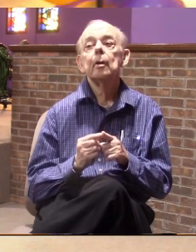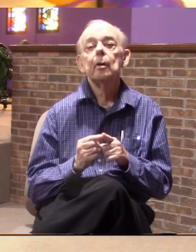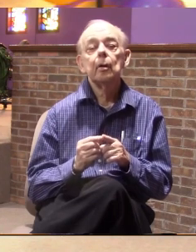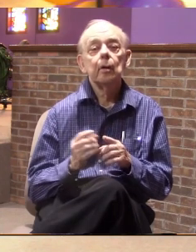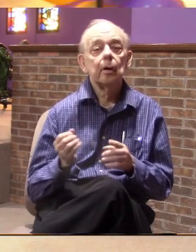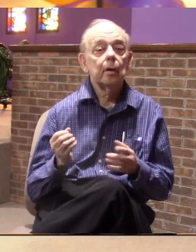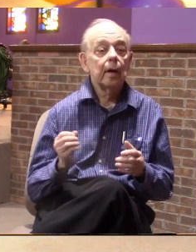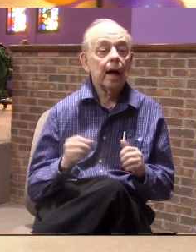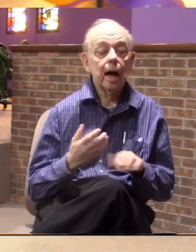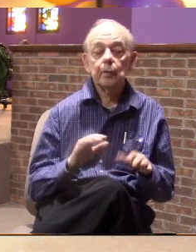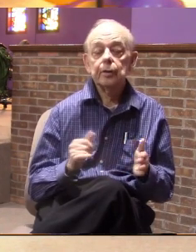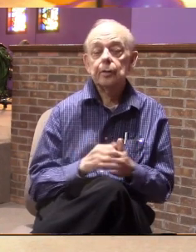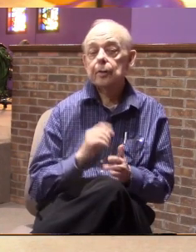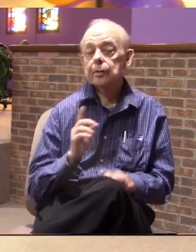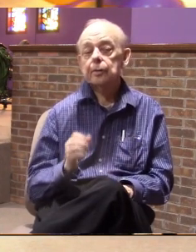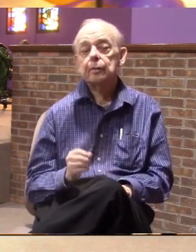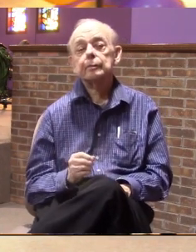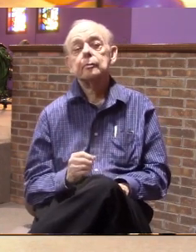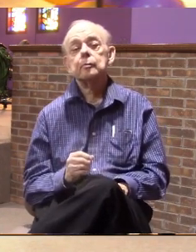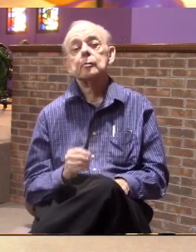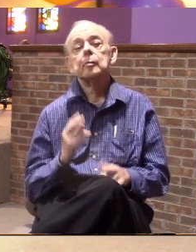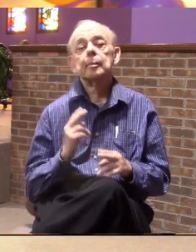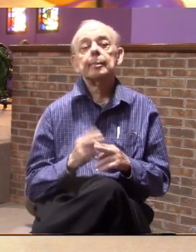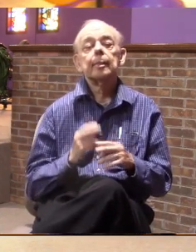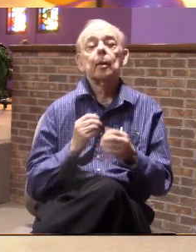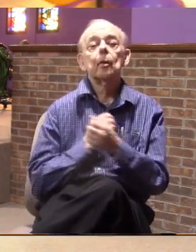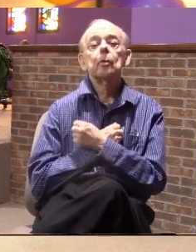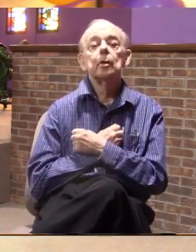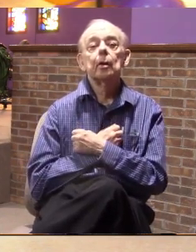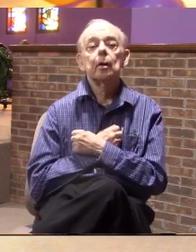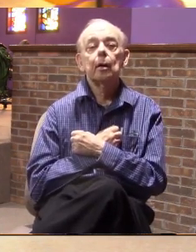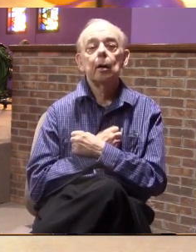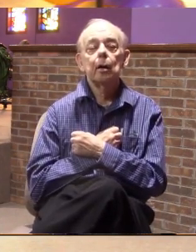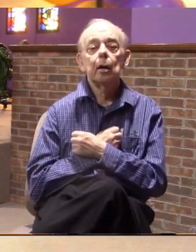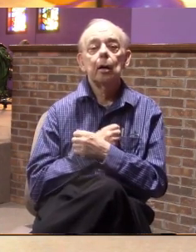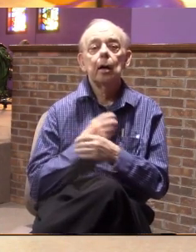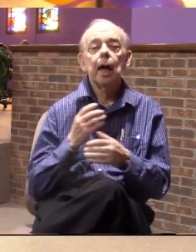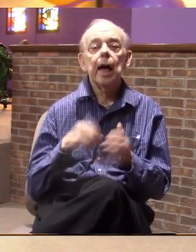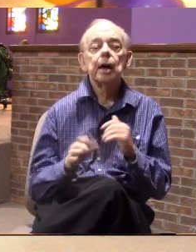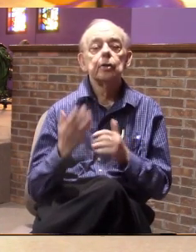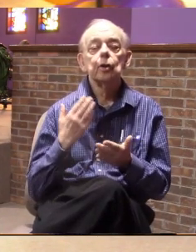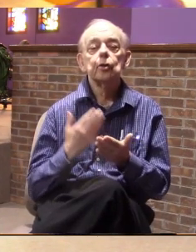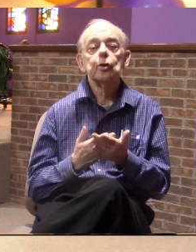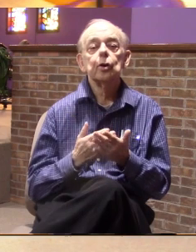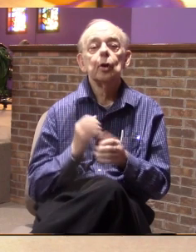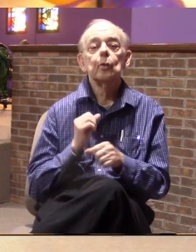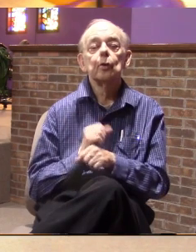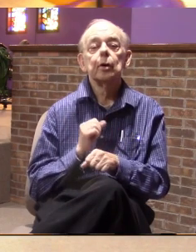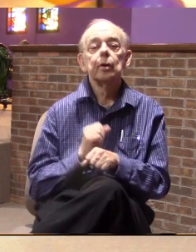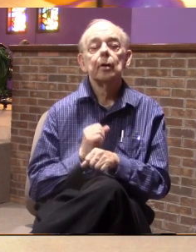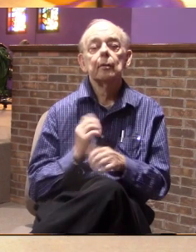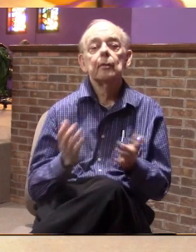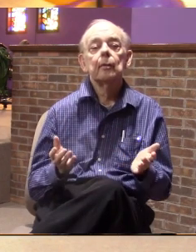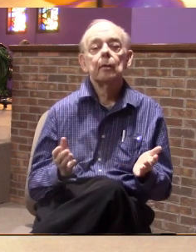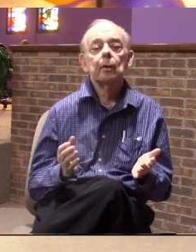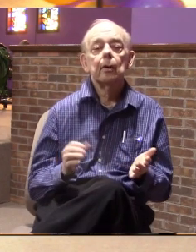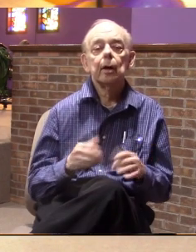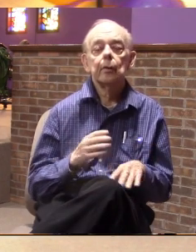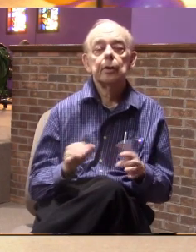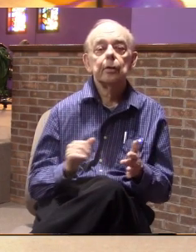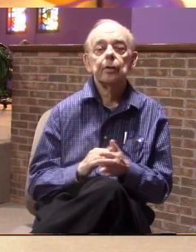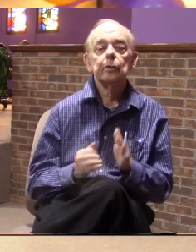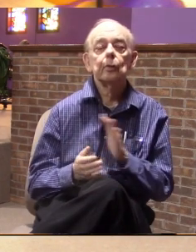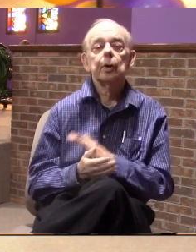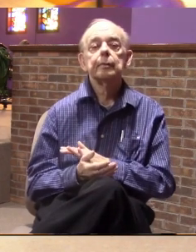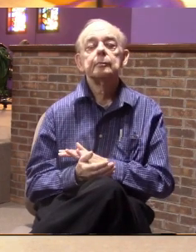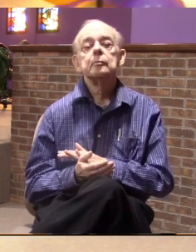And so how do we do this? It's called love and good deeds. And that's how we do this